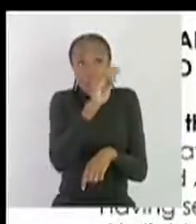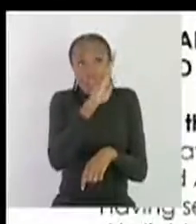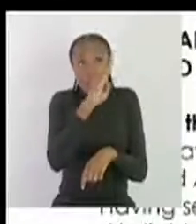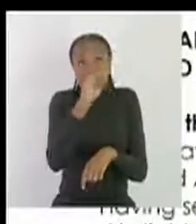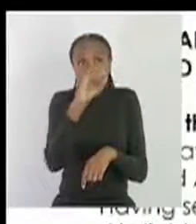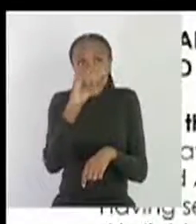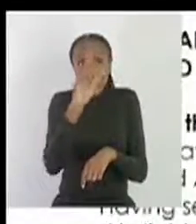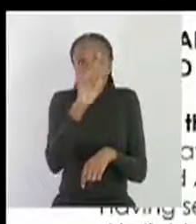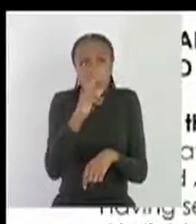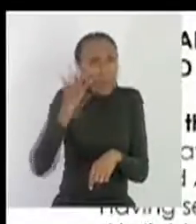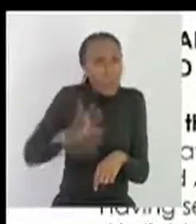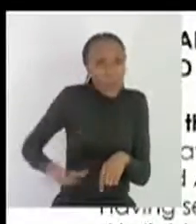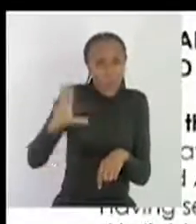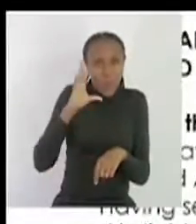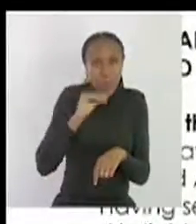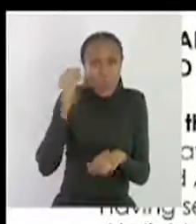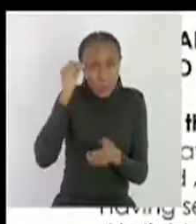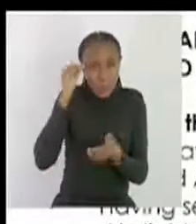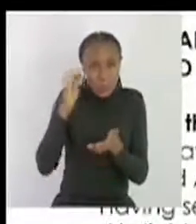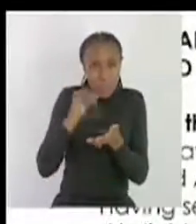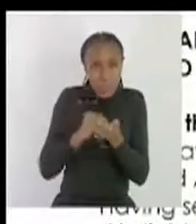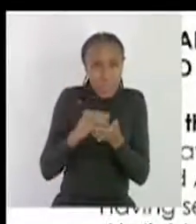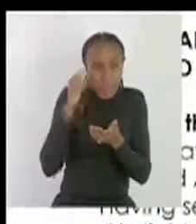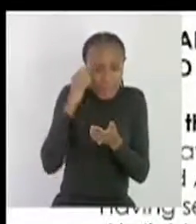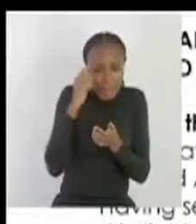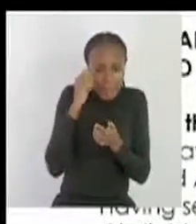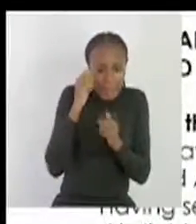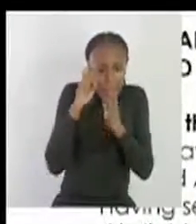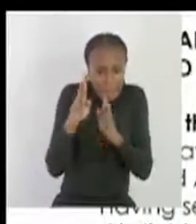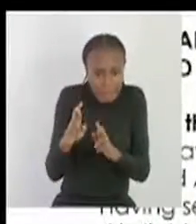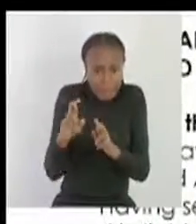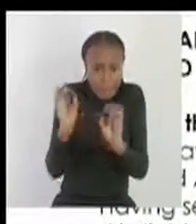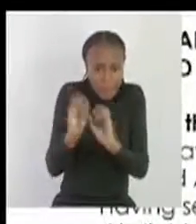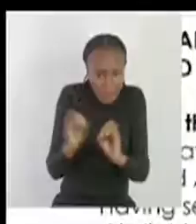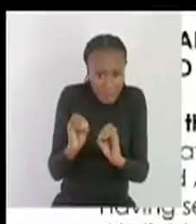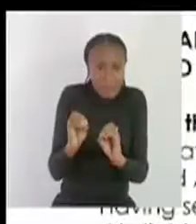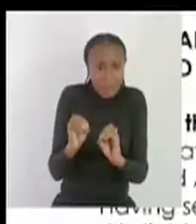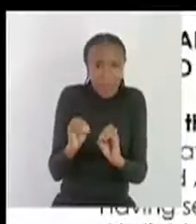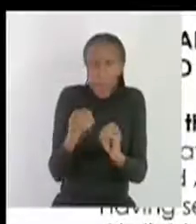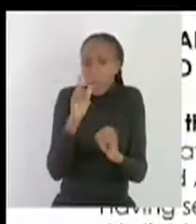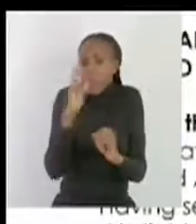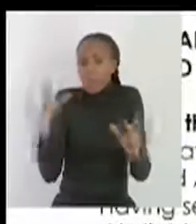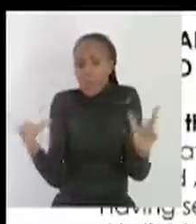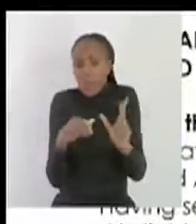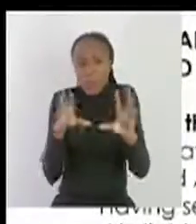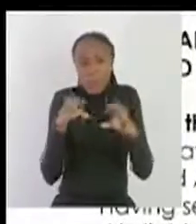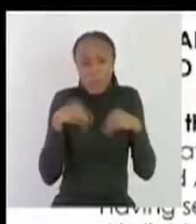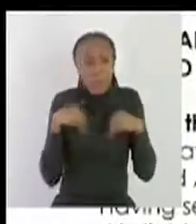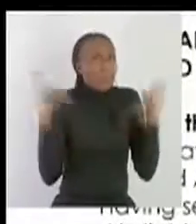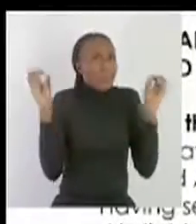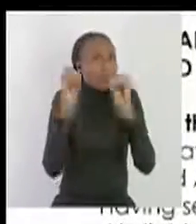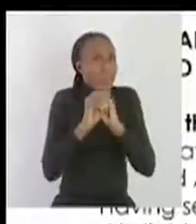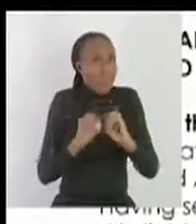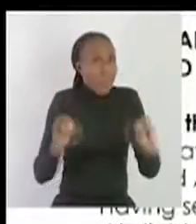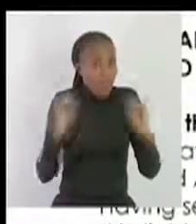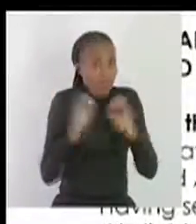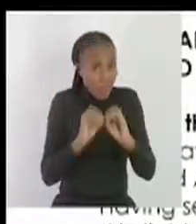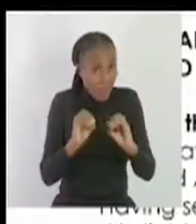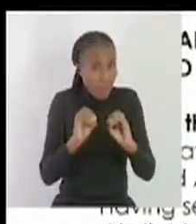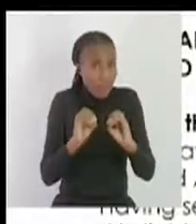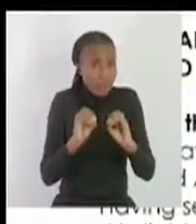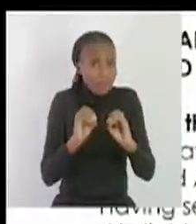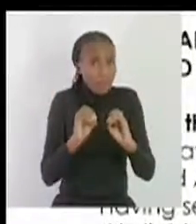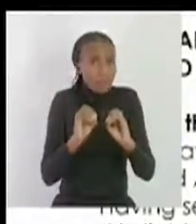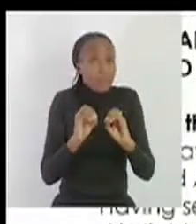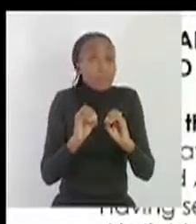feel it may be considered as disrespectful or embarrassing or unacceptable so we are then moving on to the myth